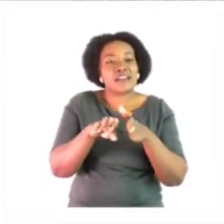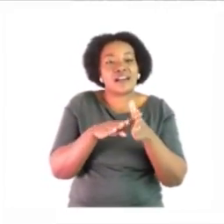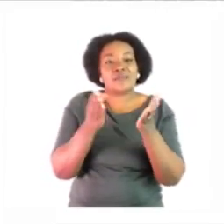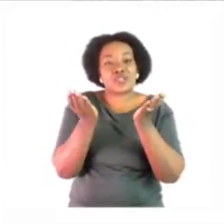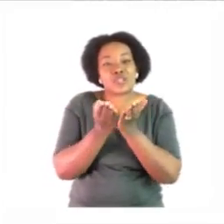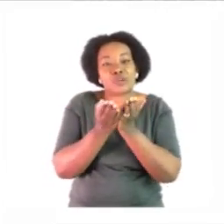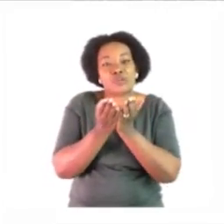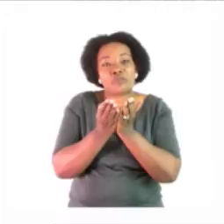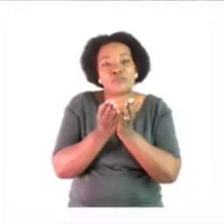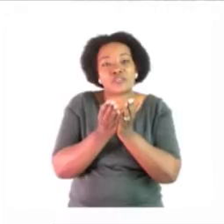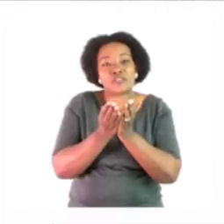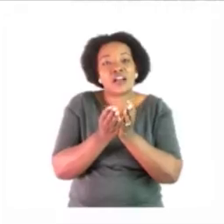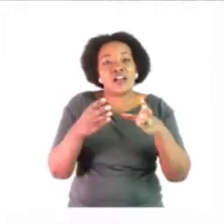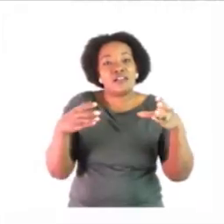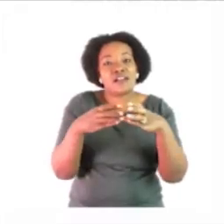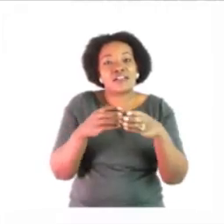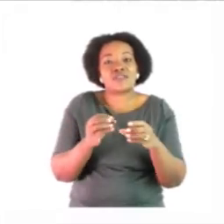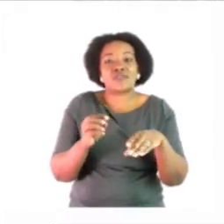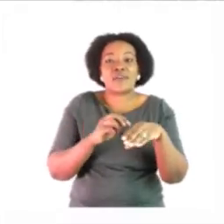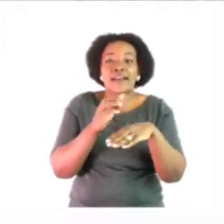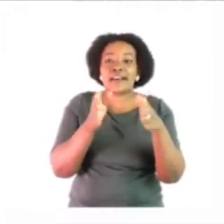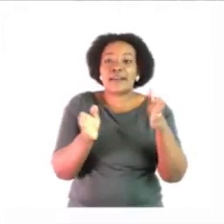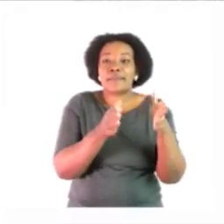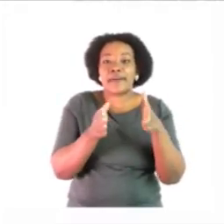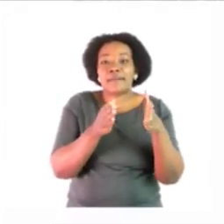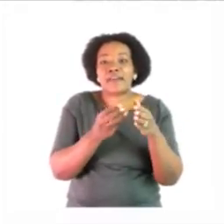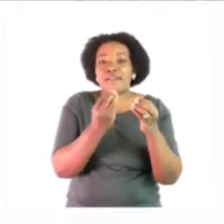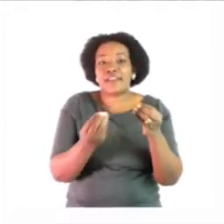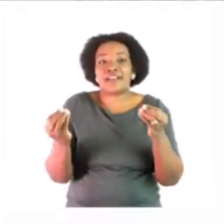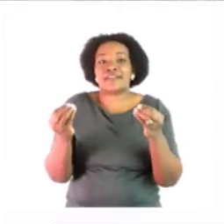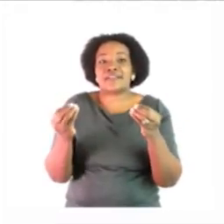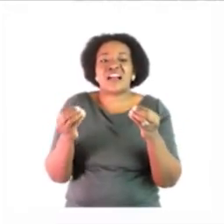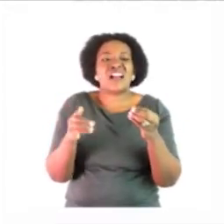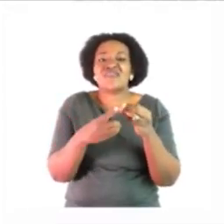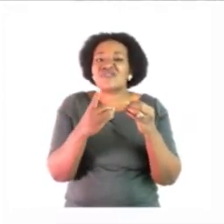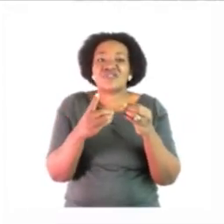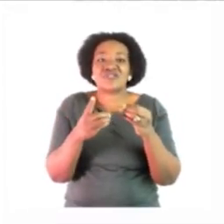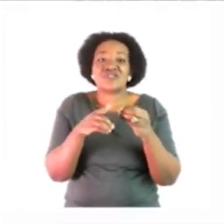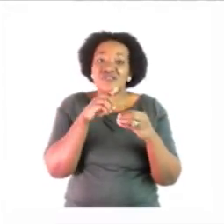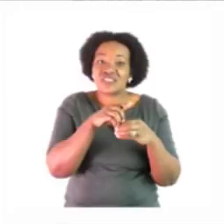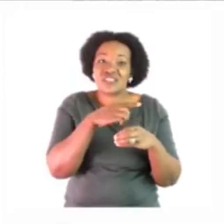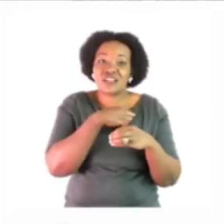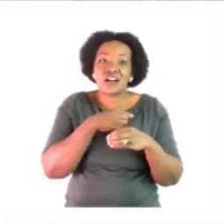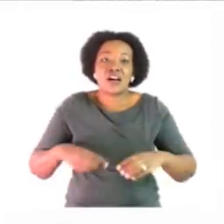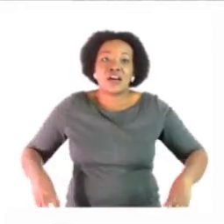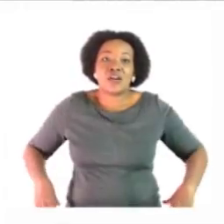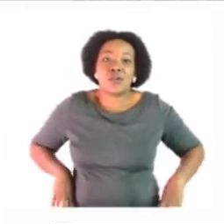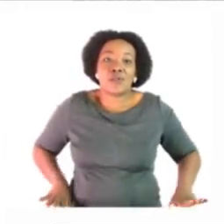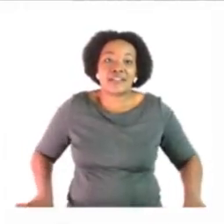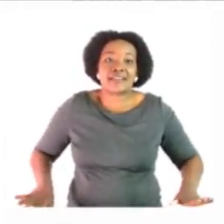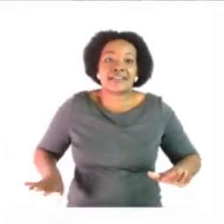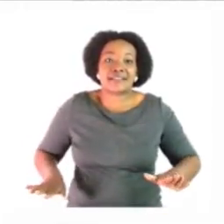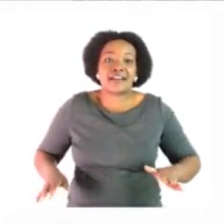gets her classroom ready for her pupils she usually wears a skirt and a jumper for